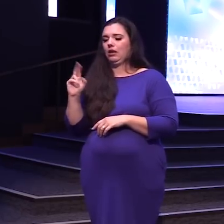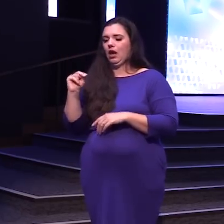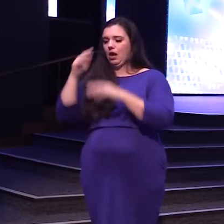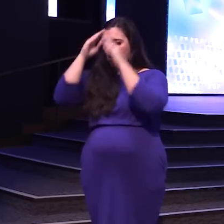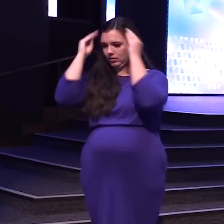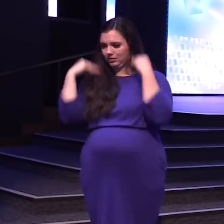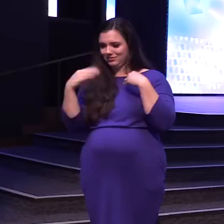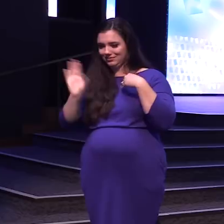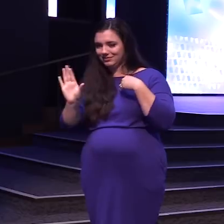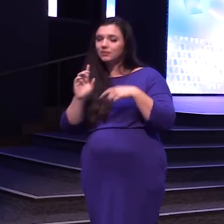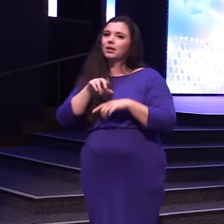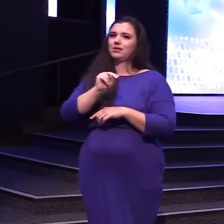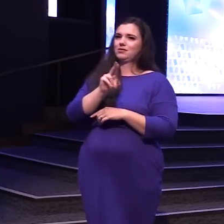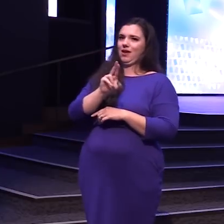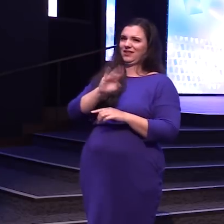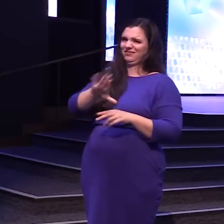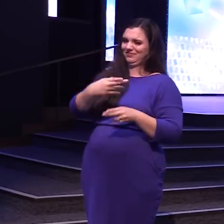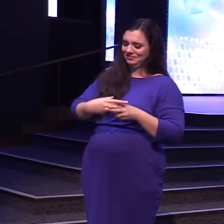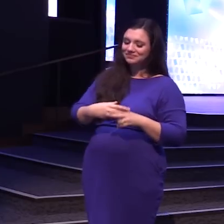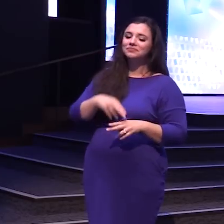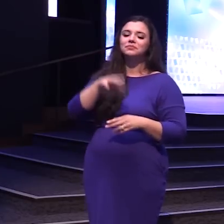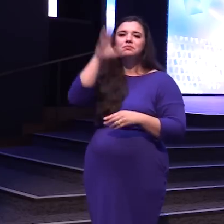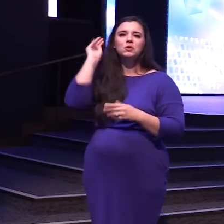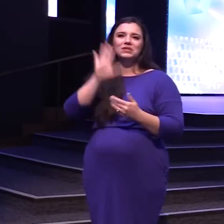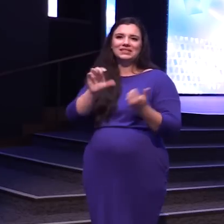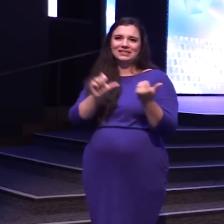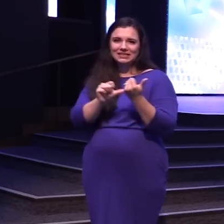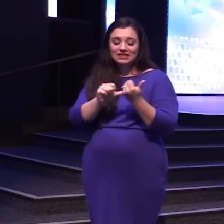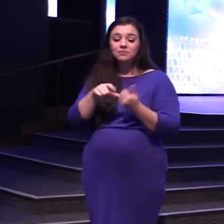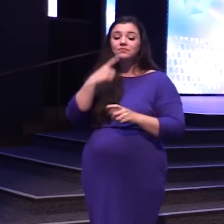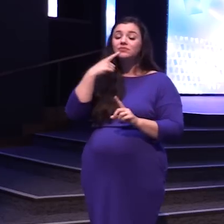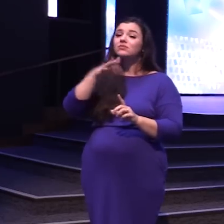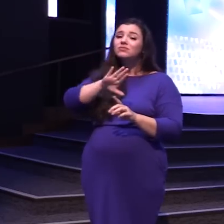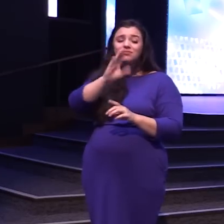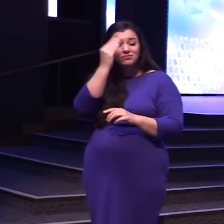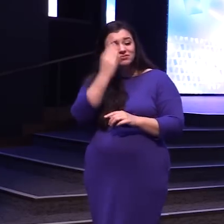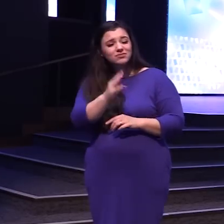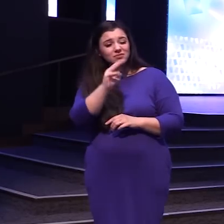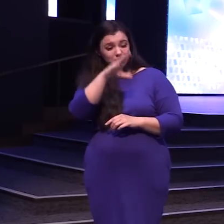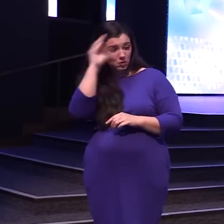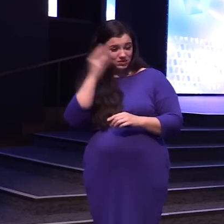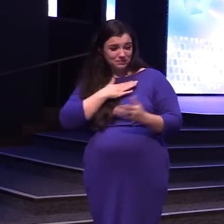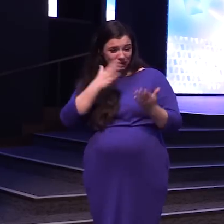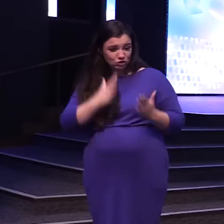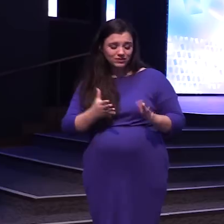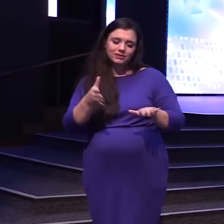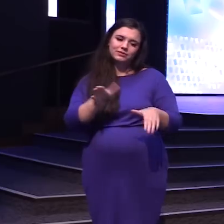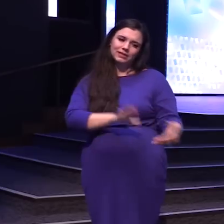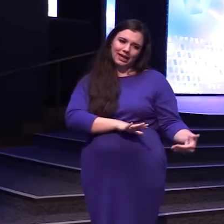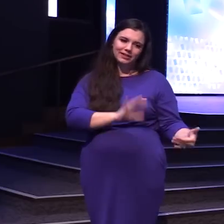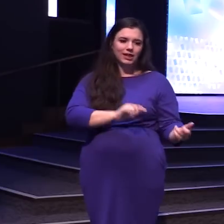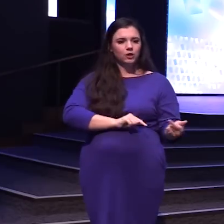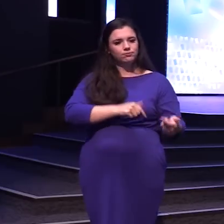Moses' assistant He said Moses my servant is dead Therefore the time has come For you to lead these people The Israelites